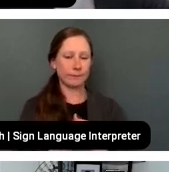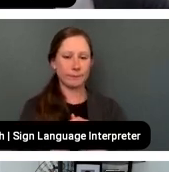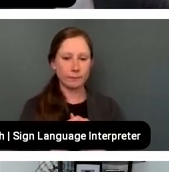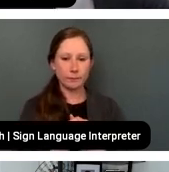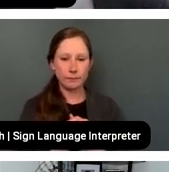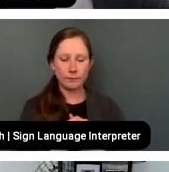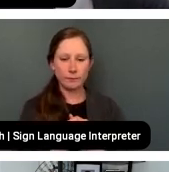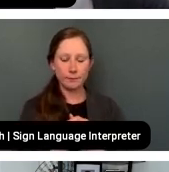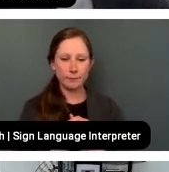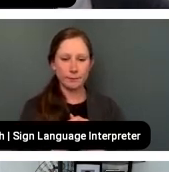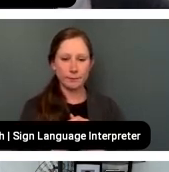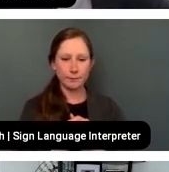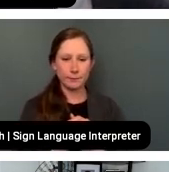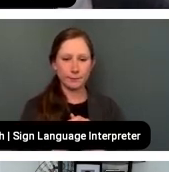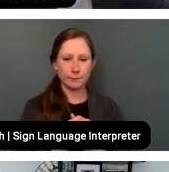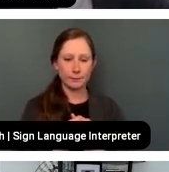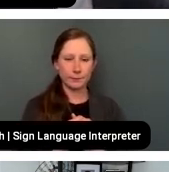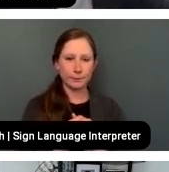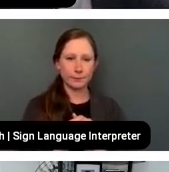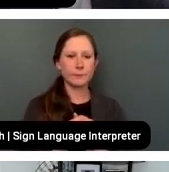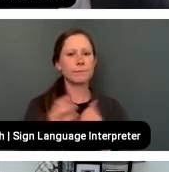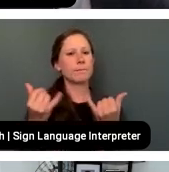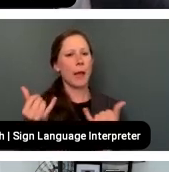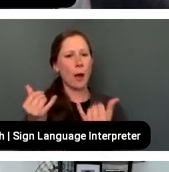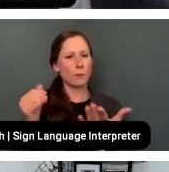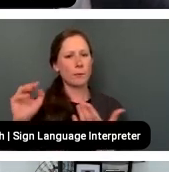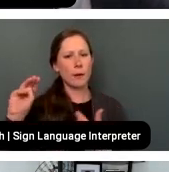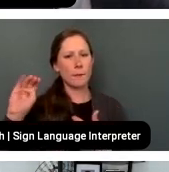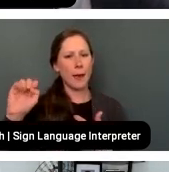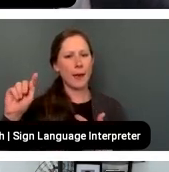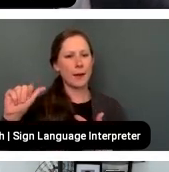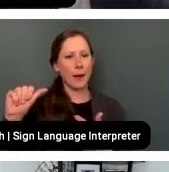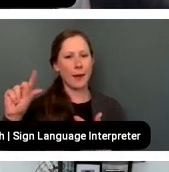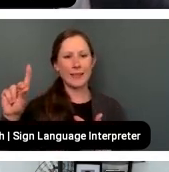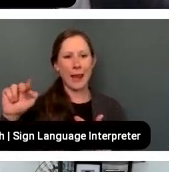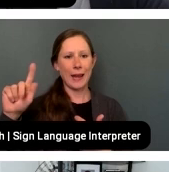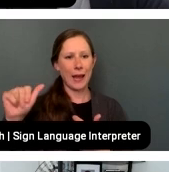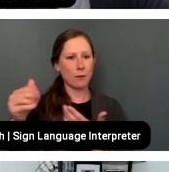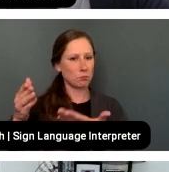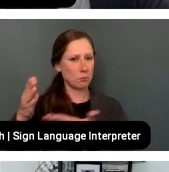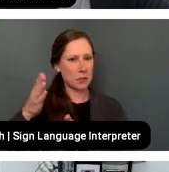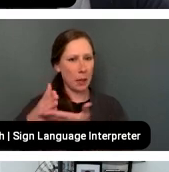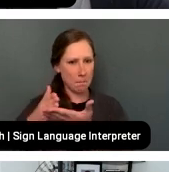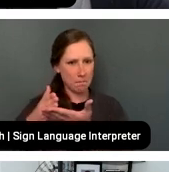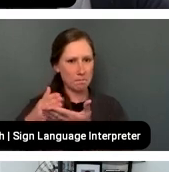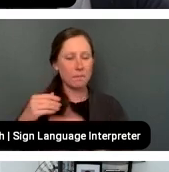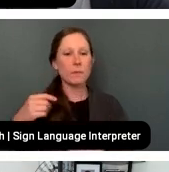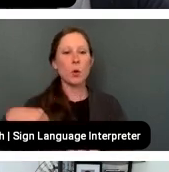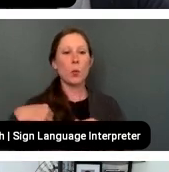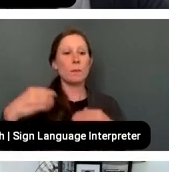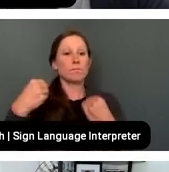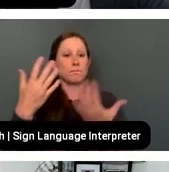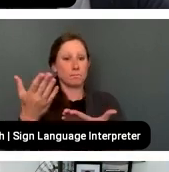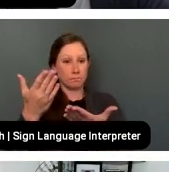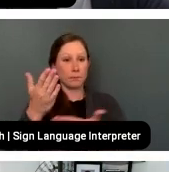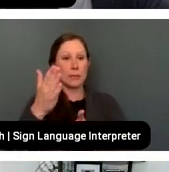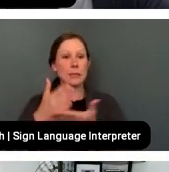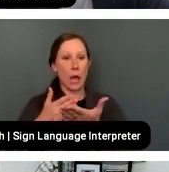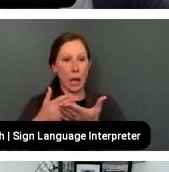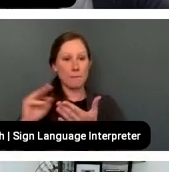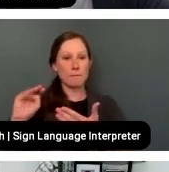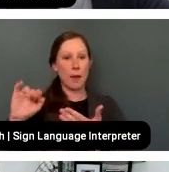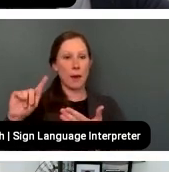To some of the metadata around these funds, we tracked a little bit or we put out a little bit of information on how many LPs